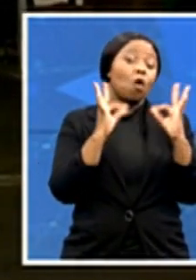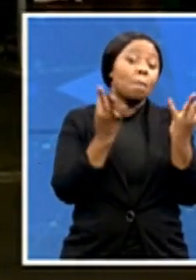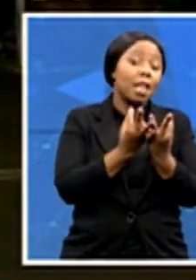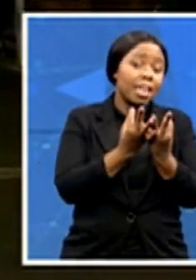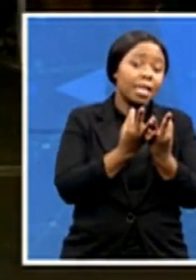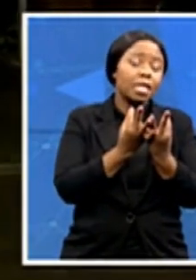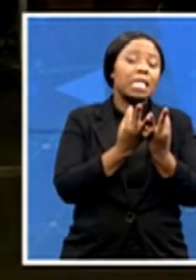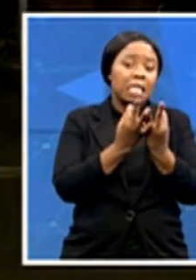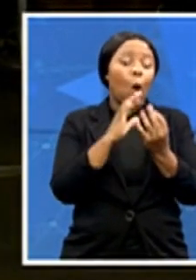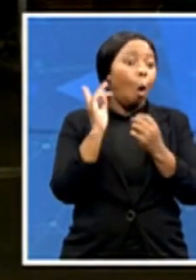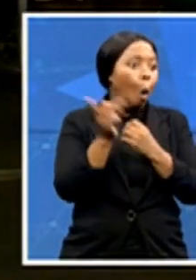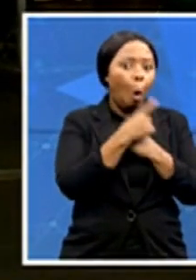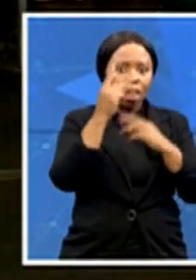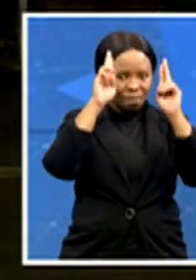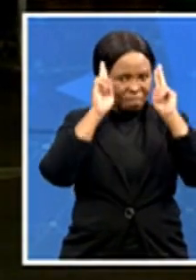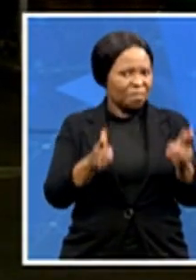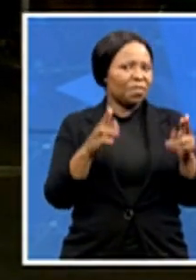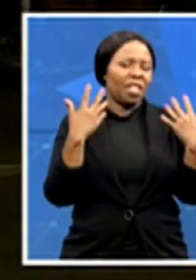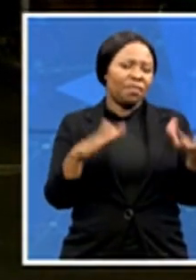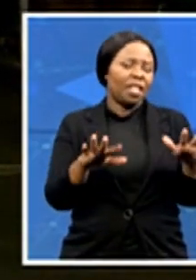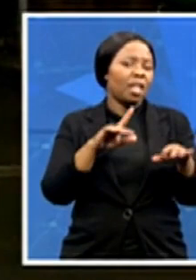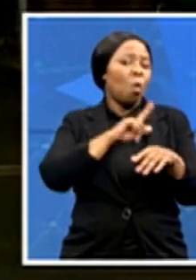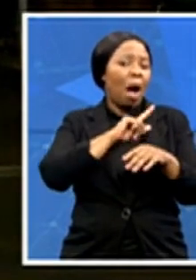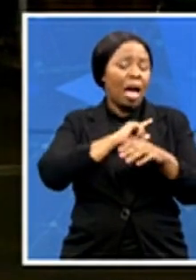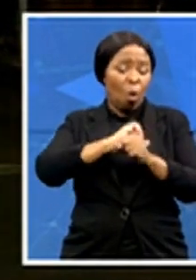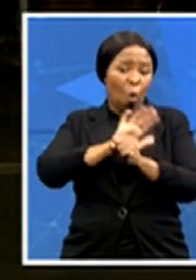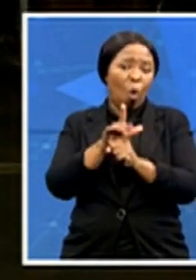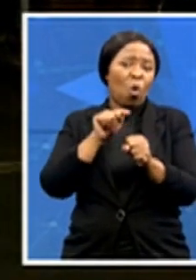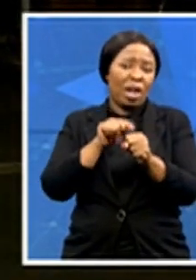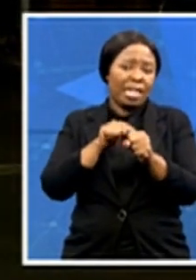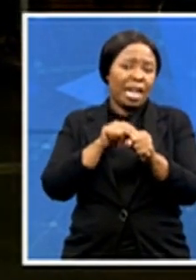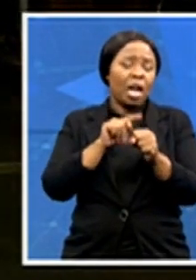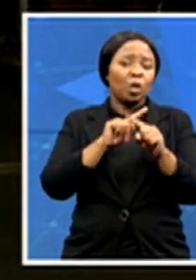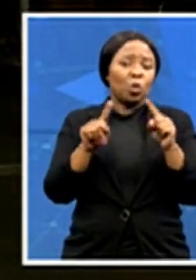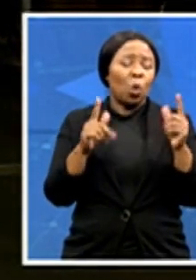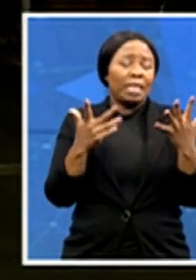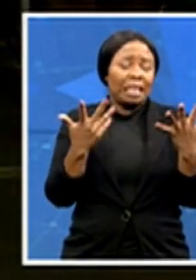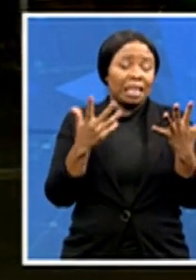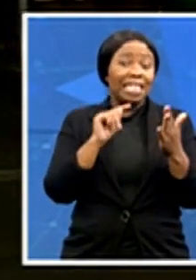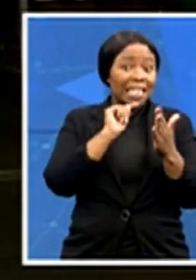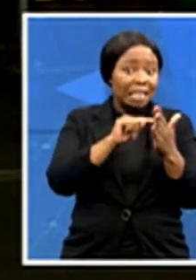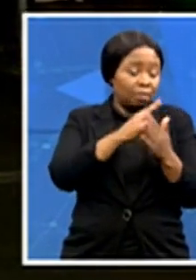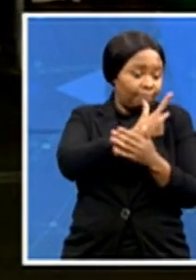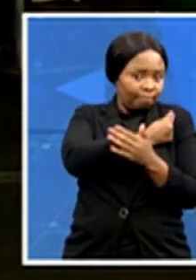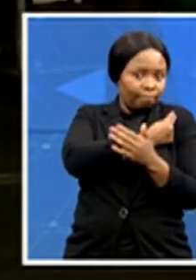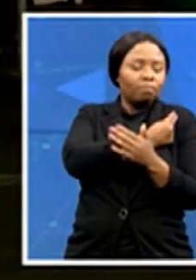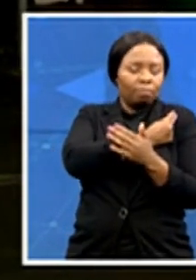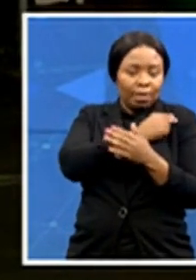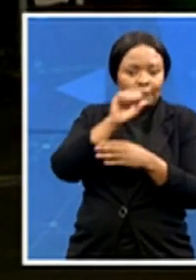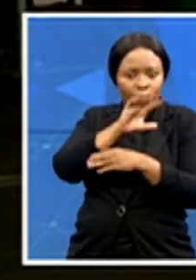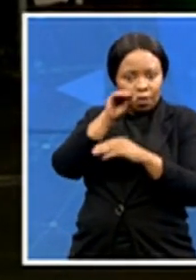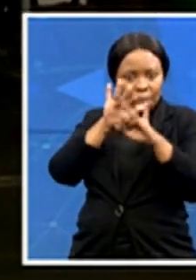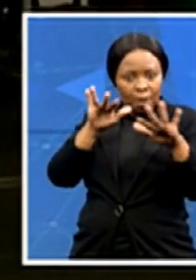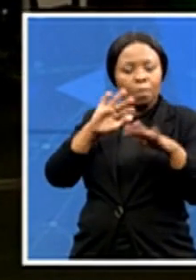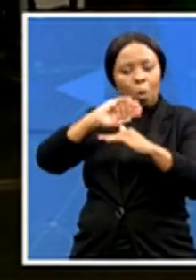of the virus and so on. So this will assist with regards to protecting South Africans and protecting South Africans from getting